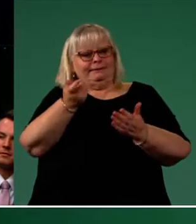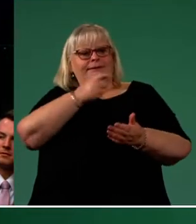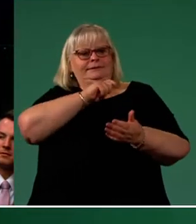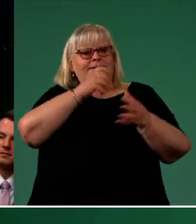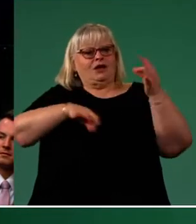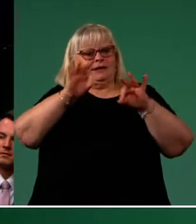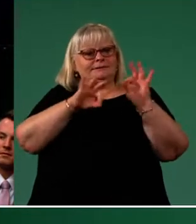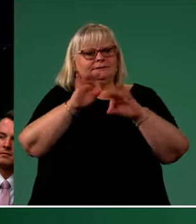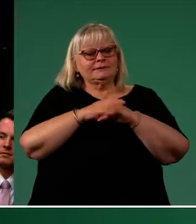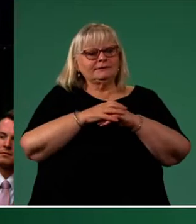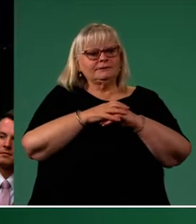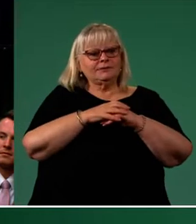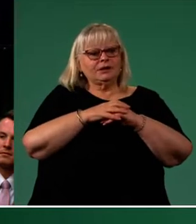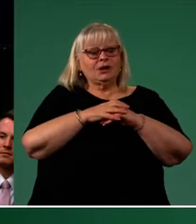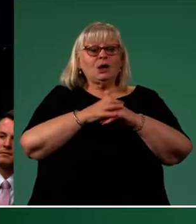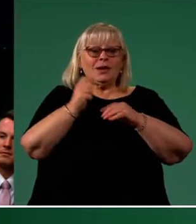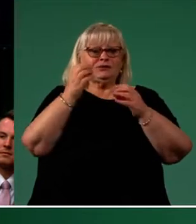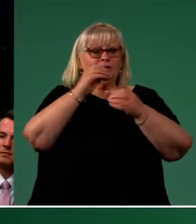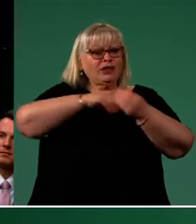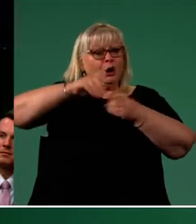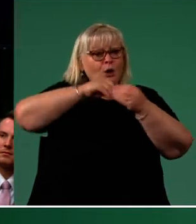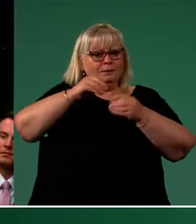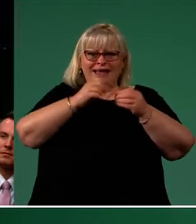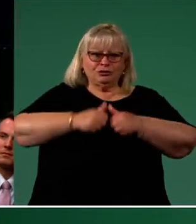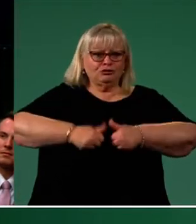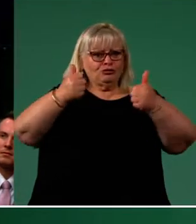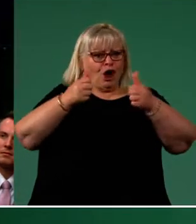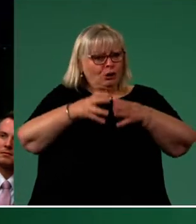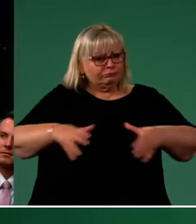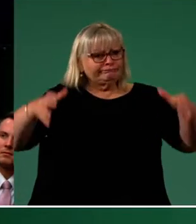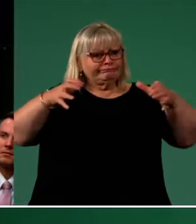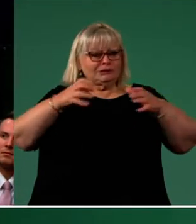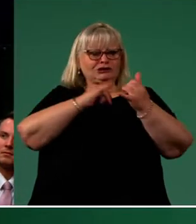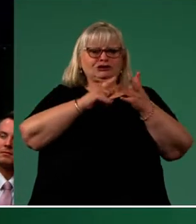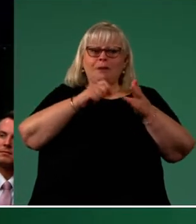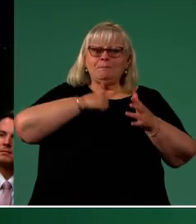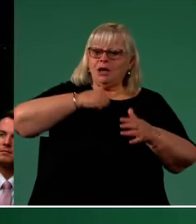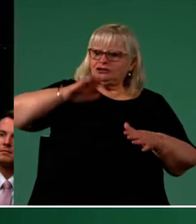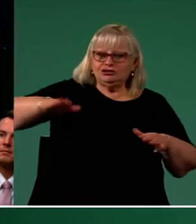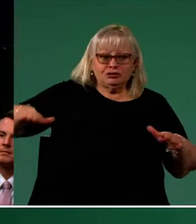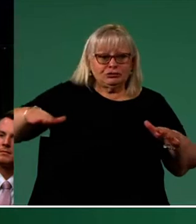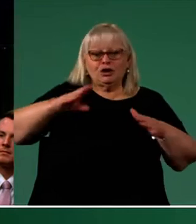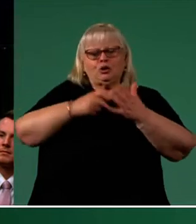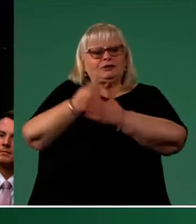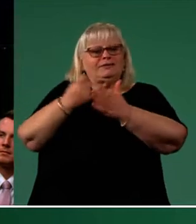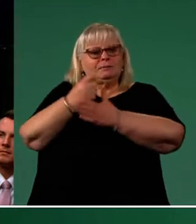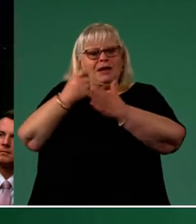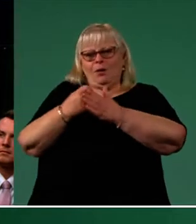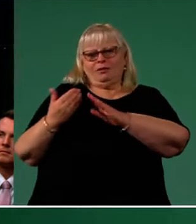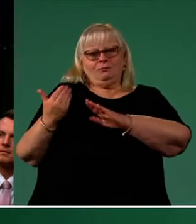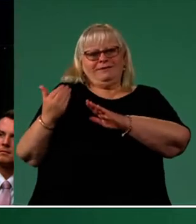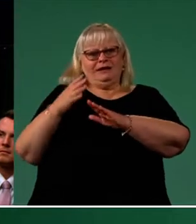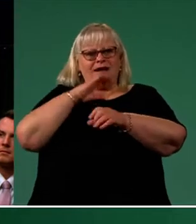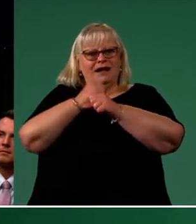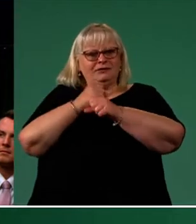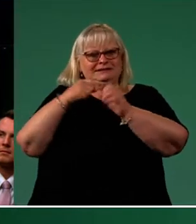We also need to grow our economy so that my kids and their kids aren't burdened with repaying the former government's debt. Businesses